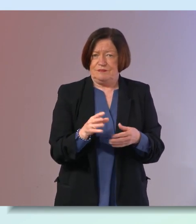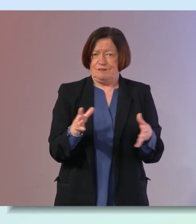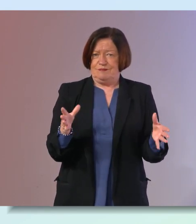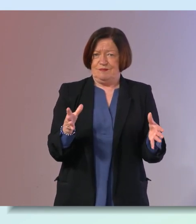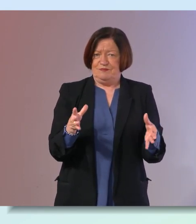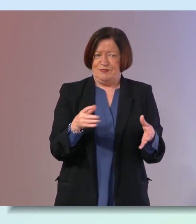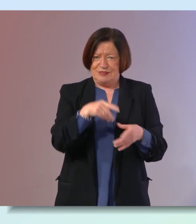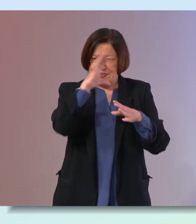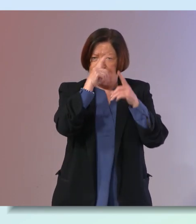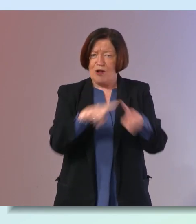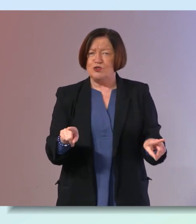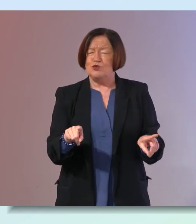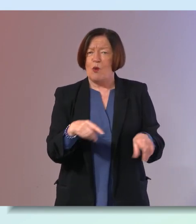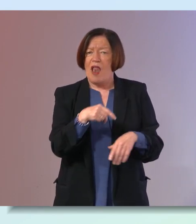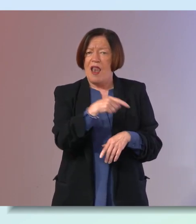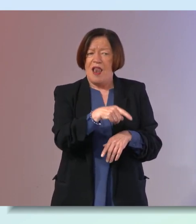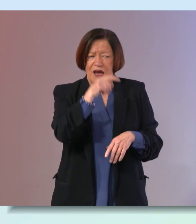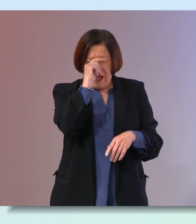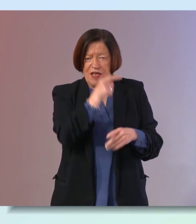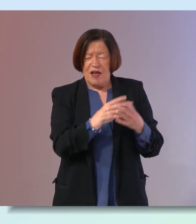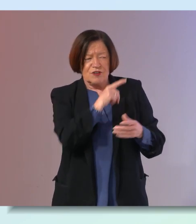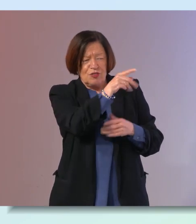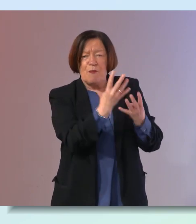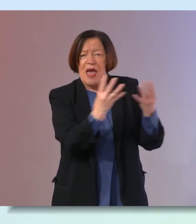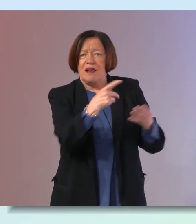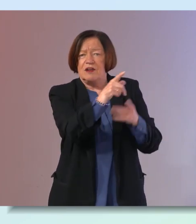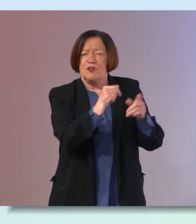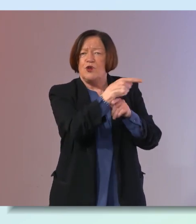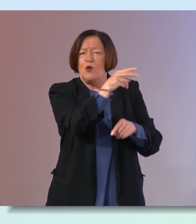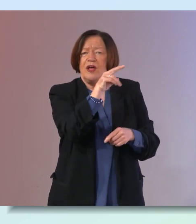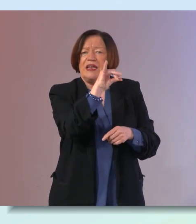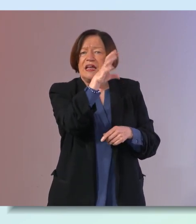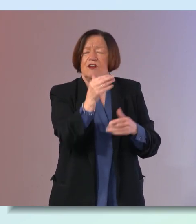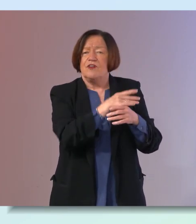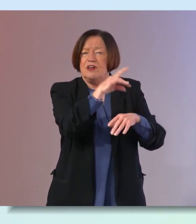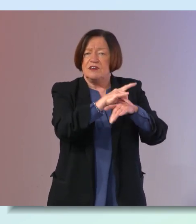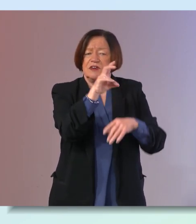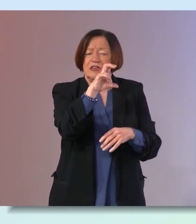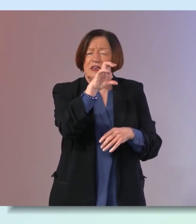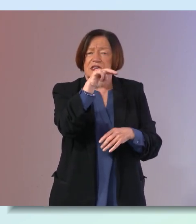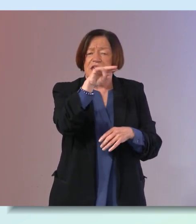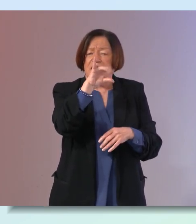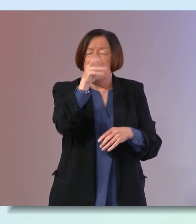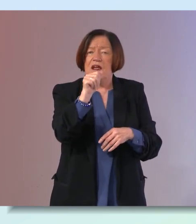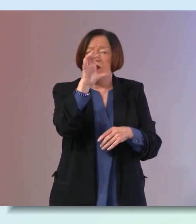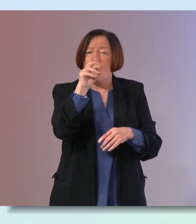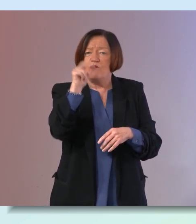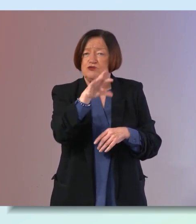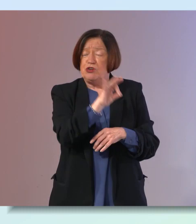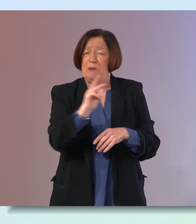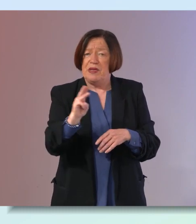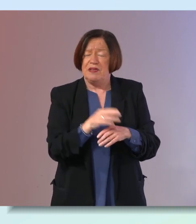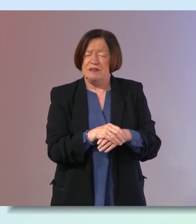seems unusual i might go to our panelists on this and nicola i might come to you first of course dr nicola corcoran gp um